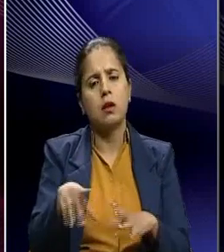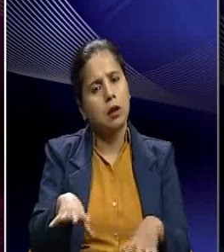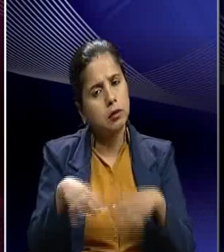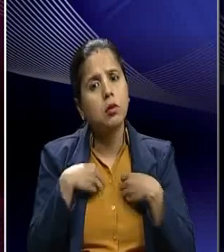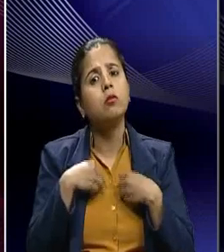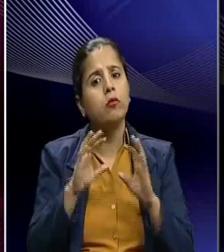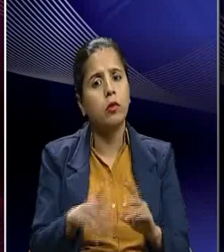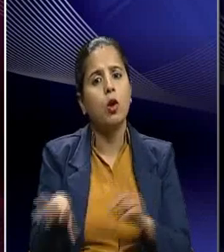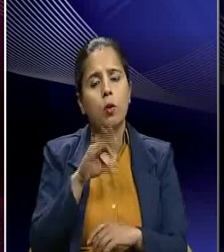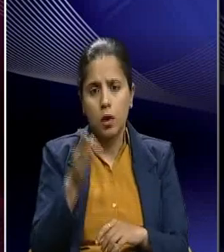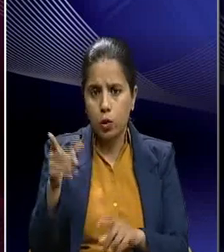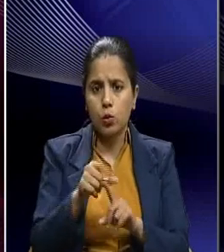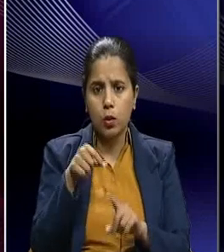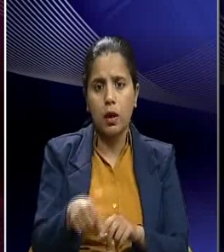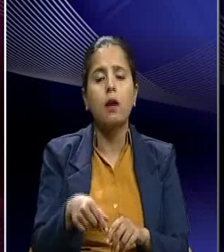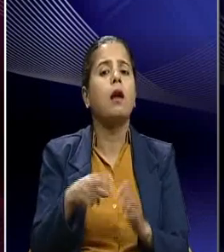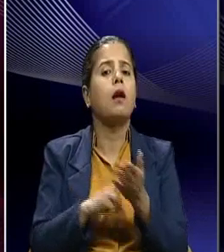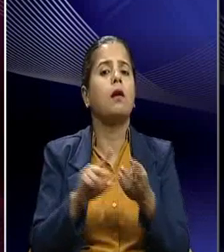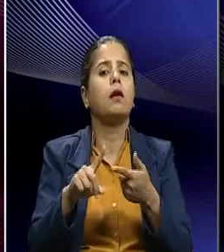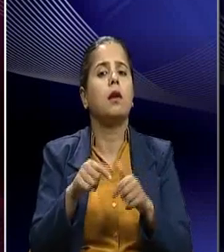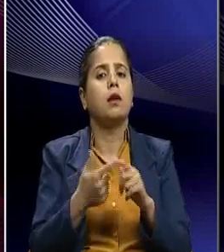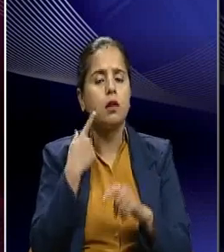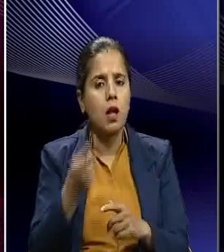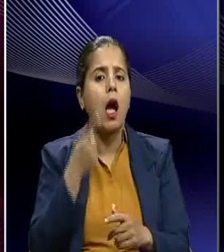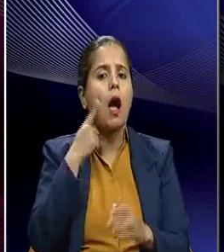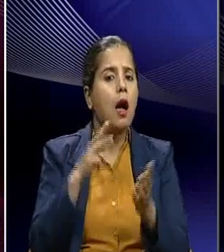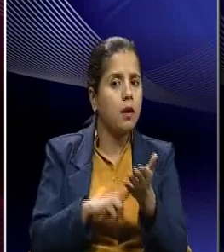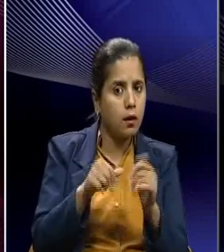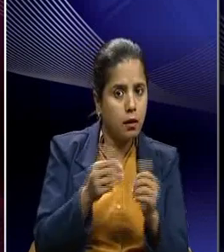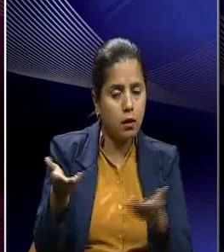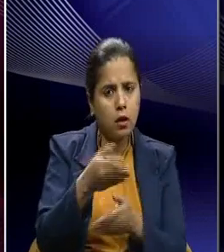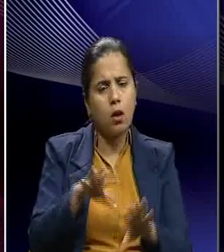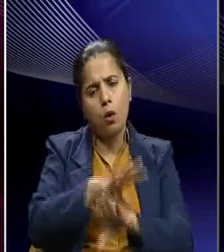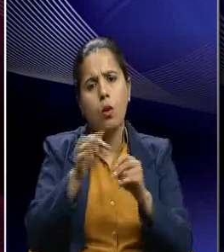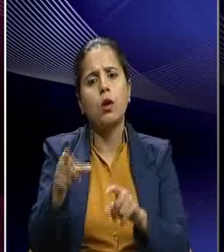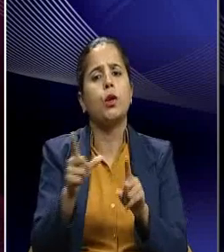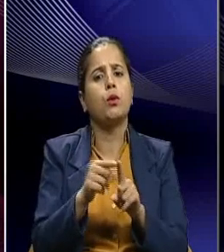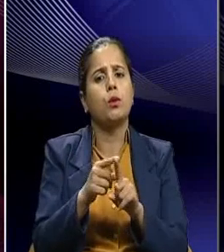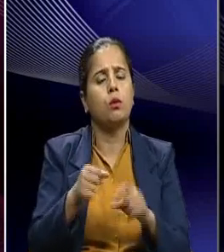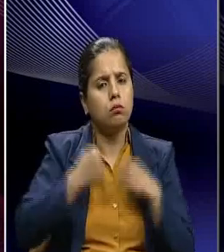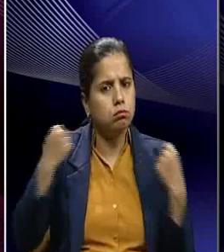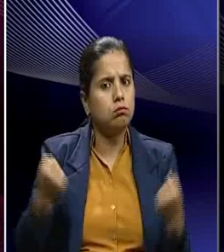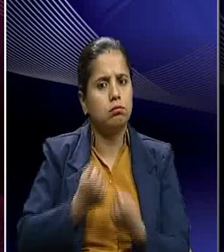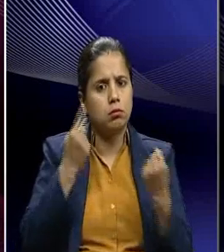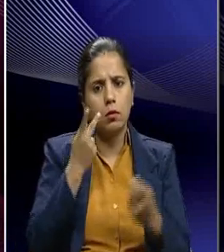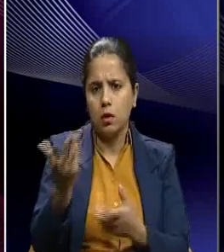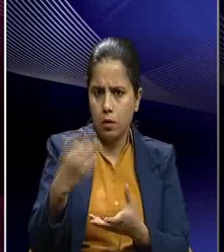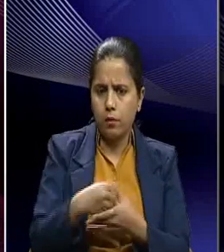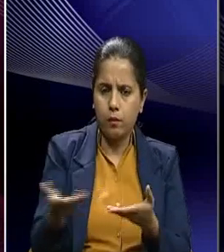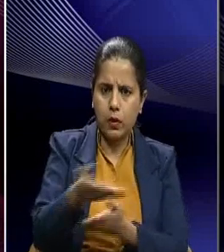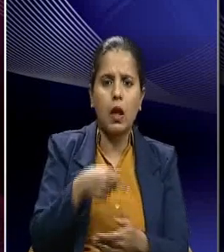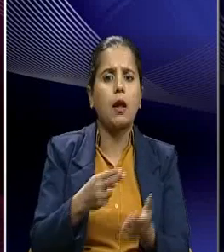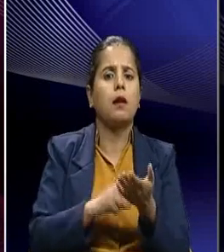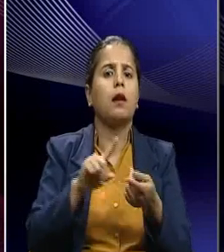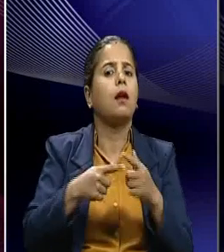the contribution of Netaji and INA. And he made all the efforts that the contribution of Netaji